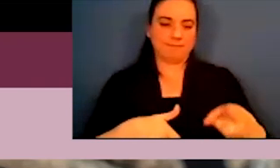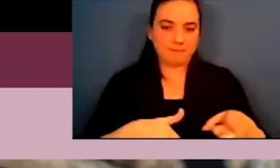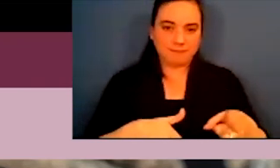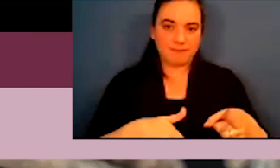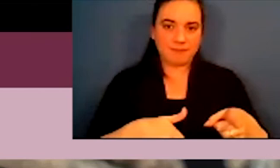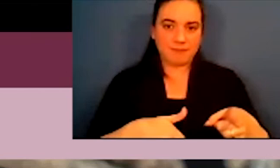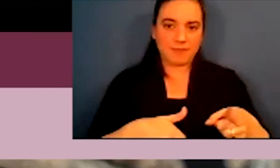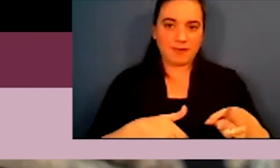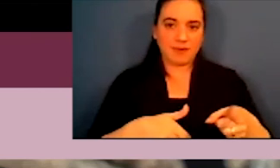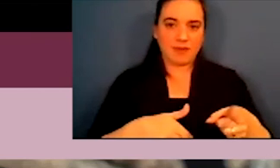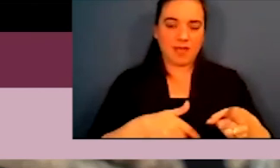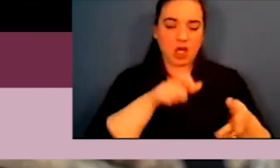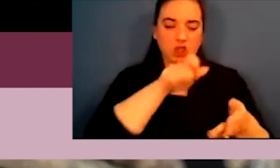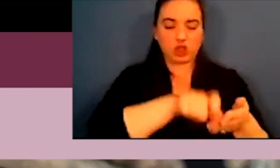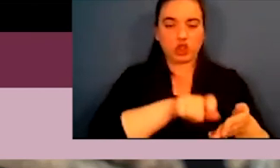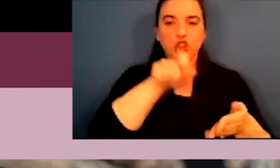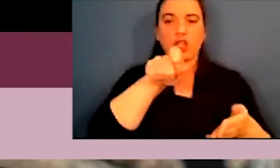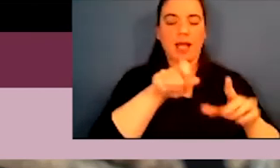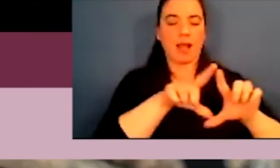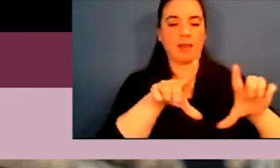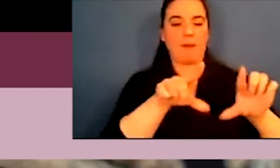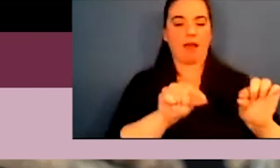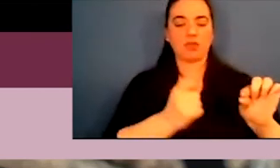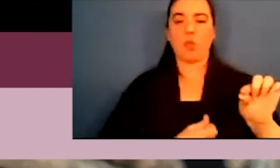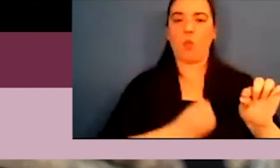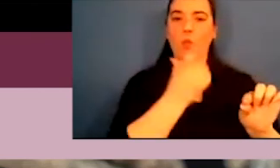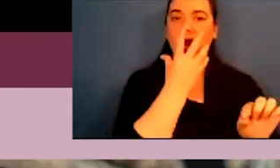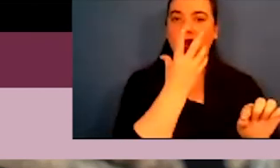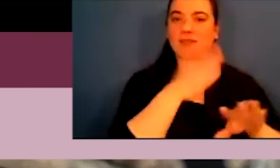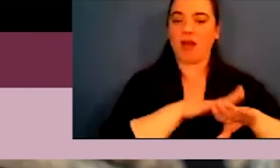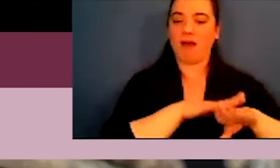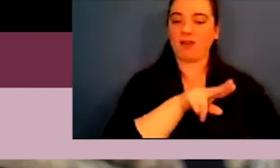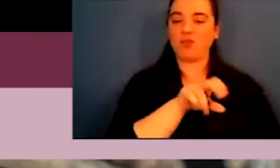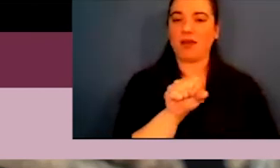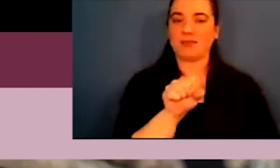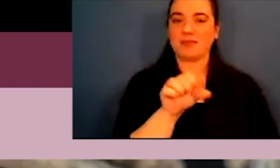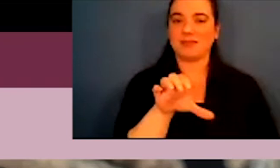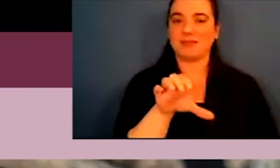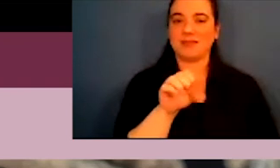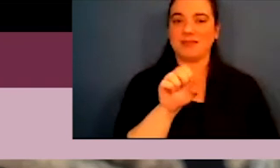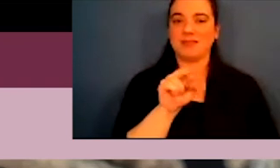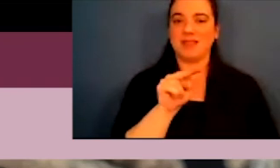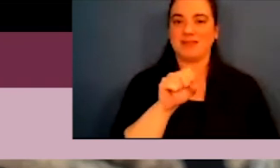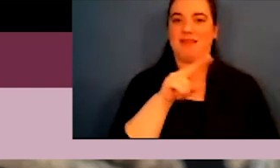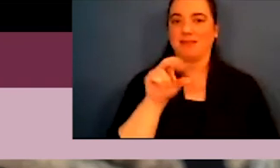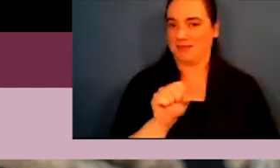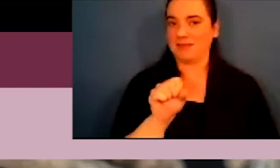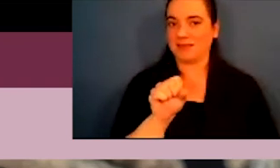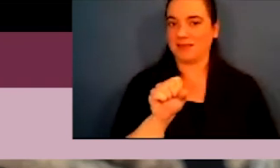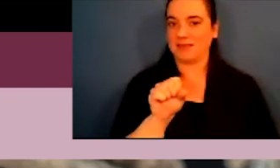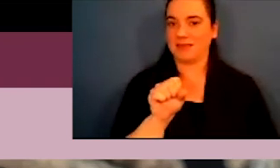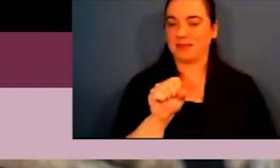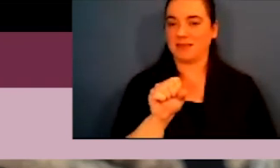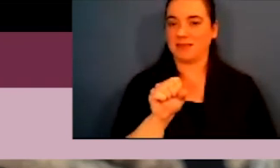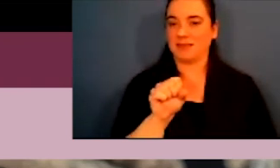find themselves actually, or have found themselves checking the box of white